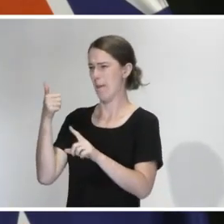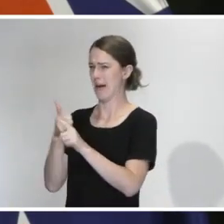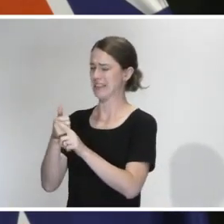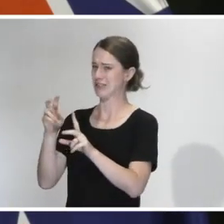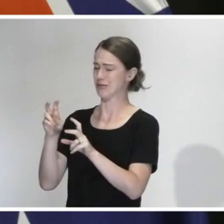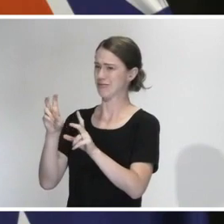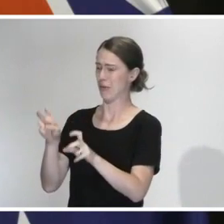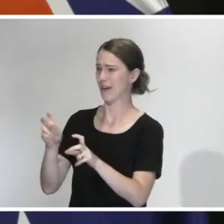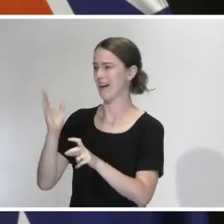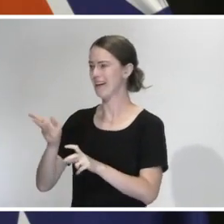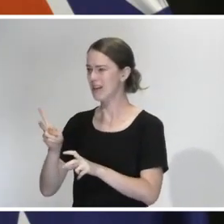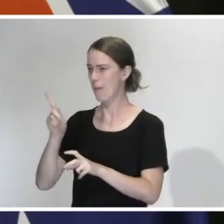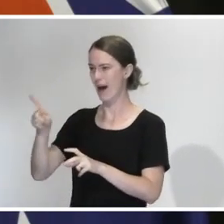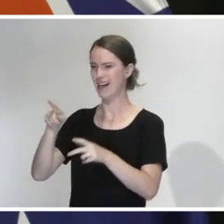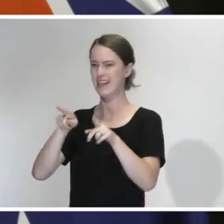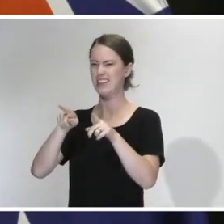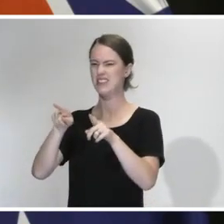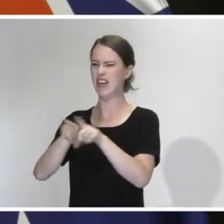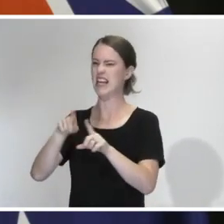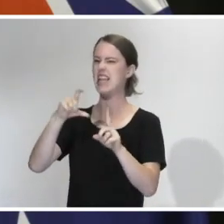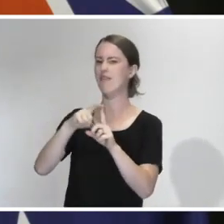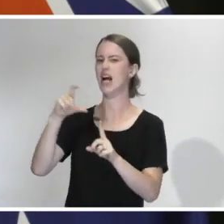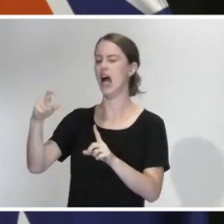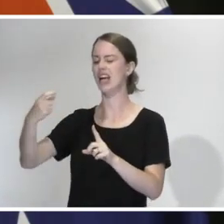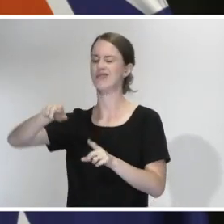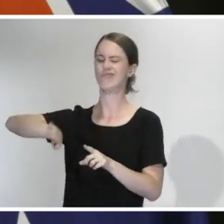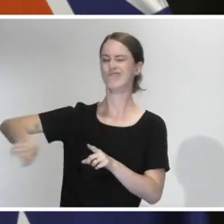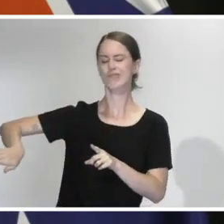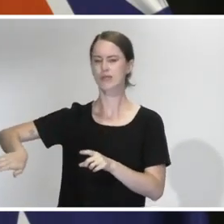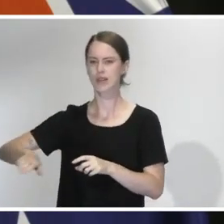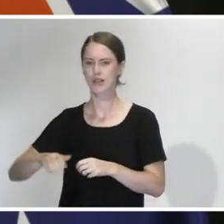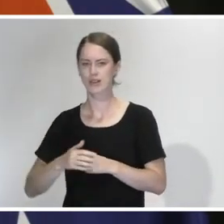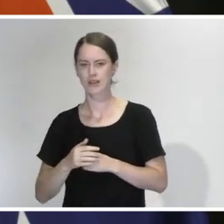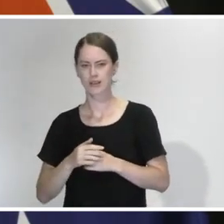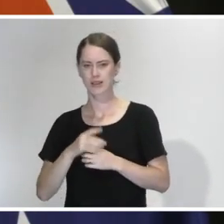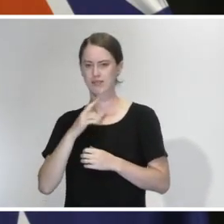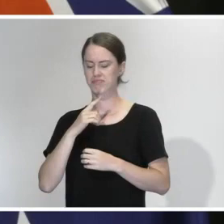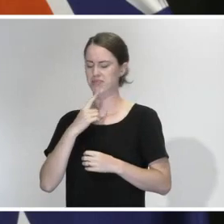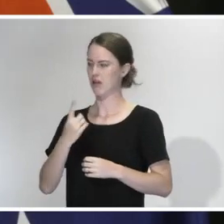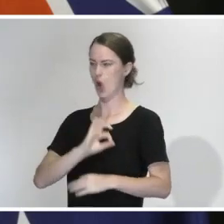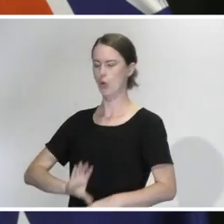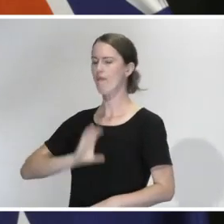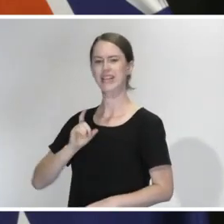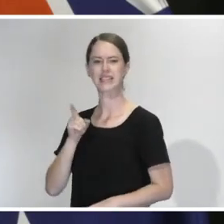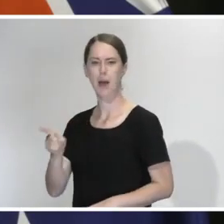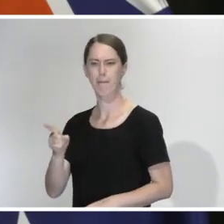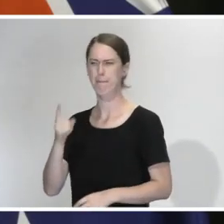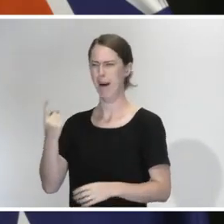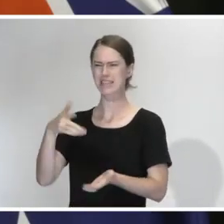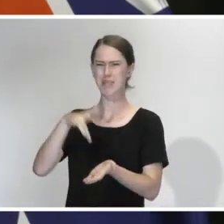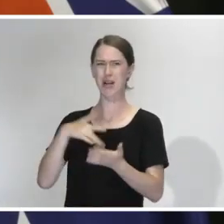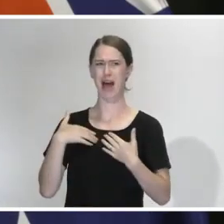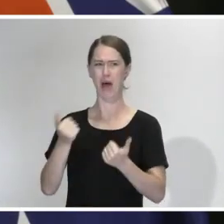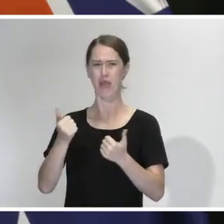though, just push him to the side? Because, I mean, you're saying you don't have confidence in him. We're in the middle of a health